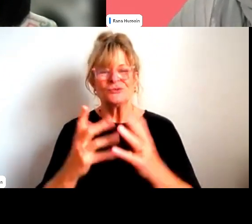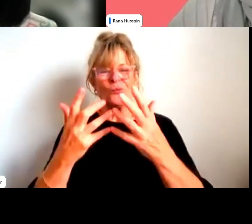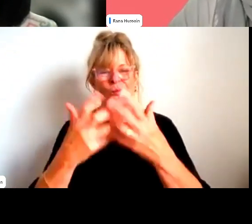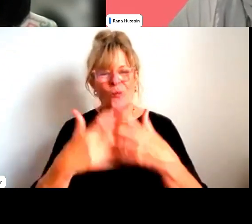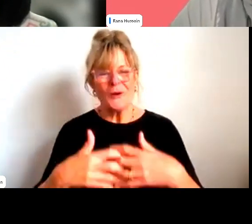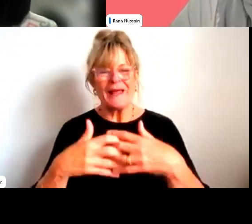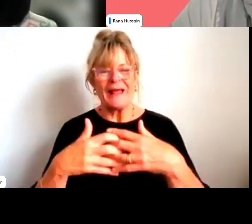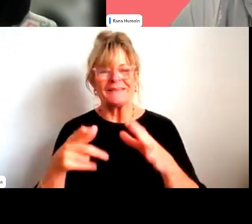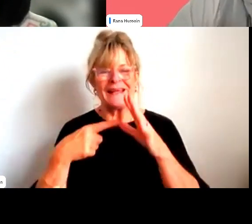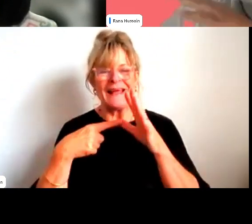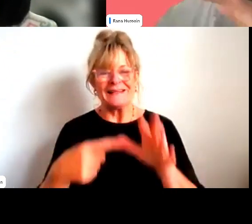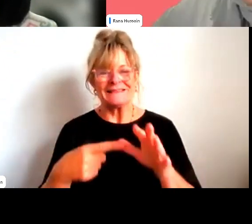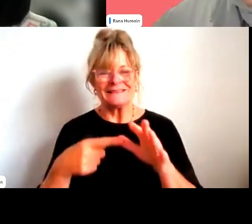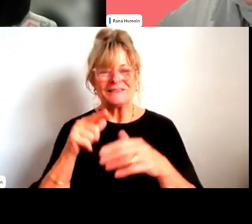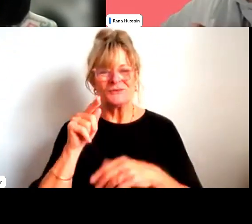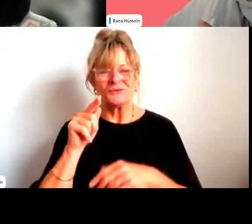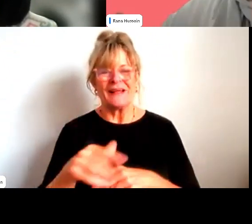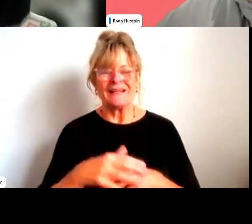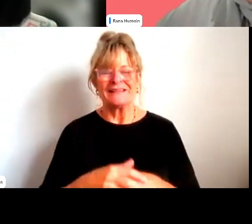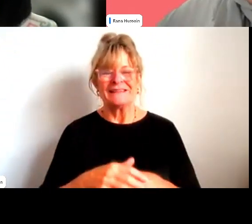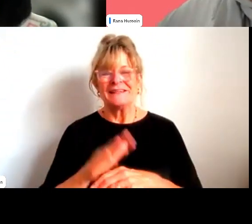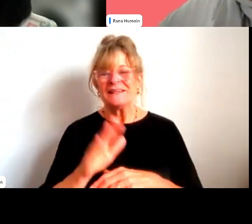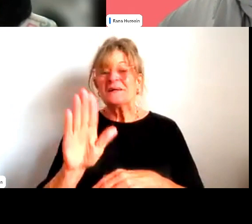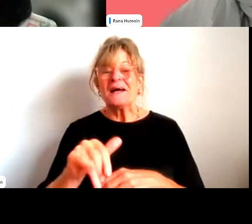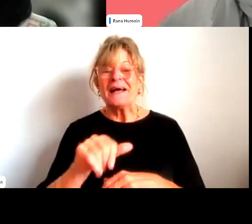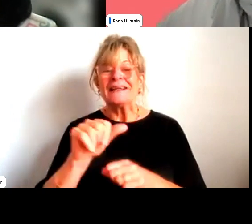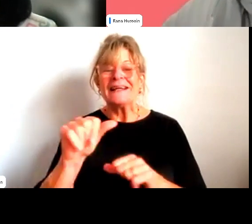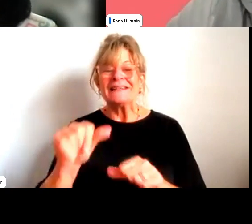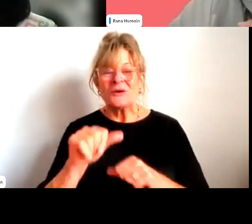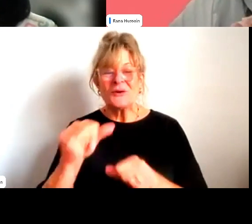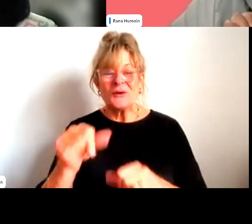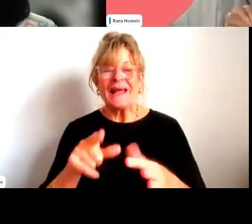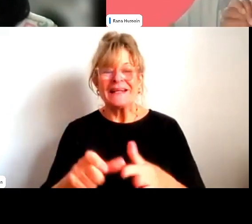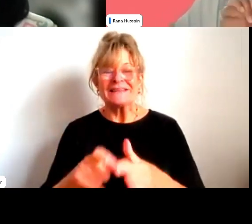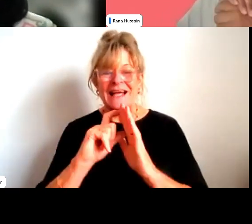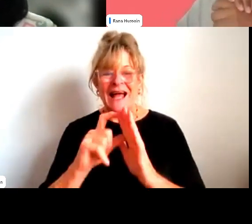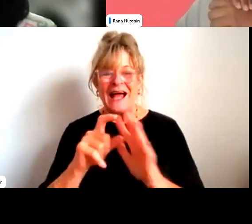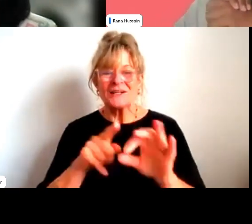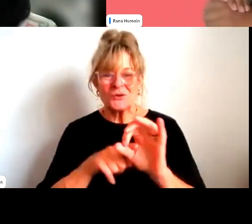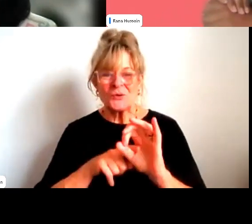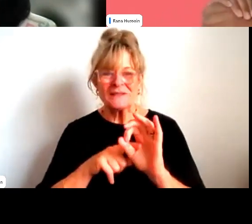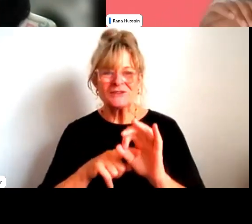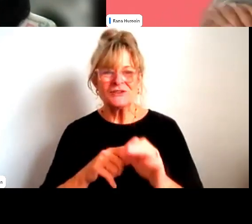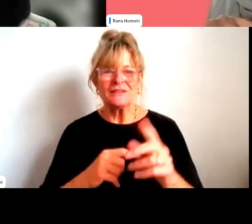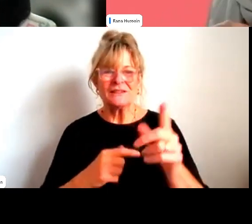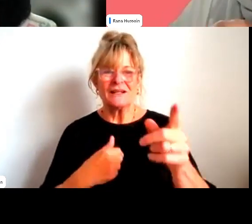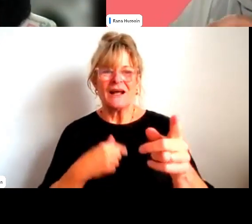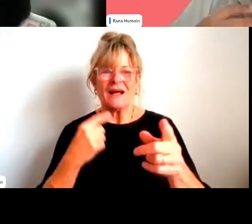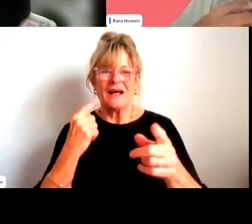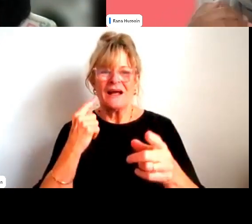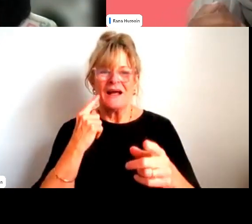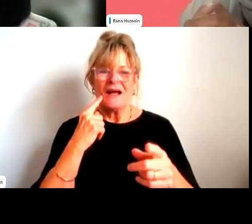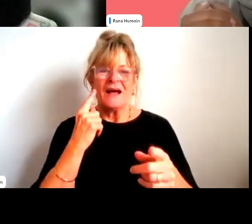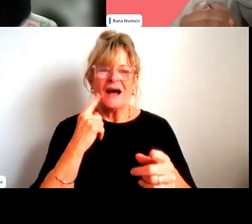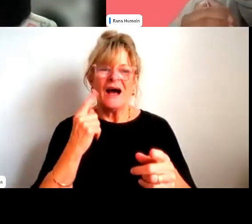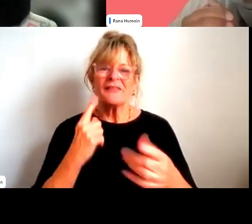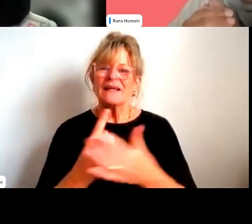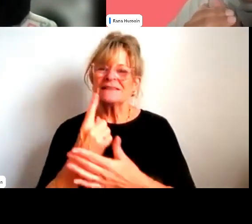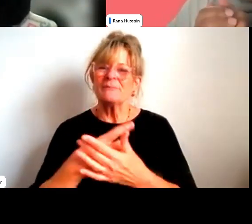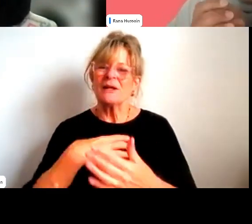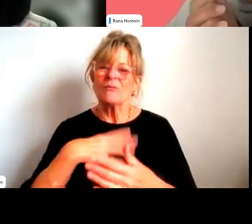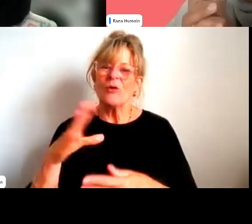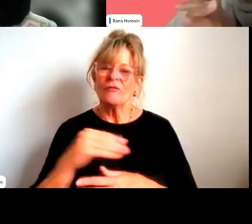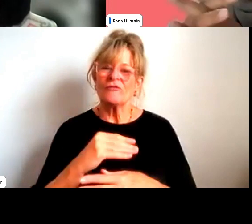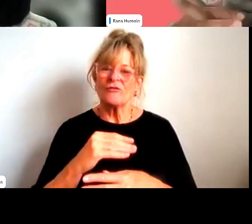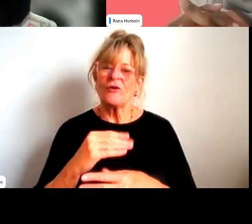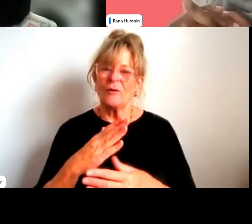no, it's okay. I love this stuff. I'm happy. I think it's coming more from that traditional male, you know, in sports is probably